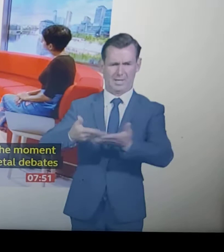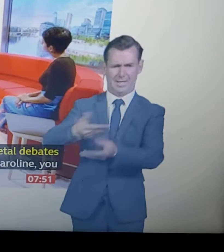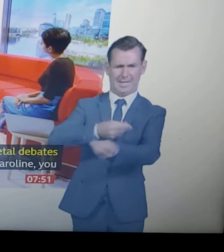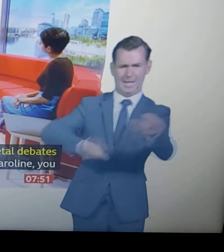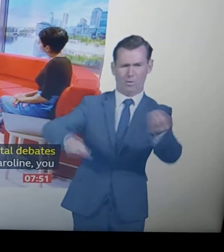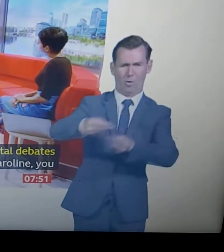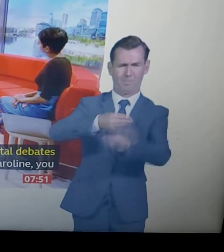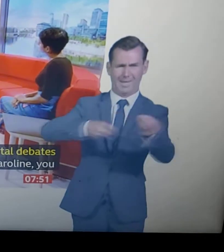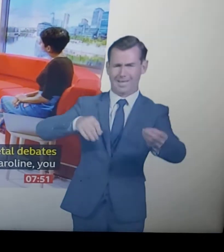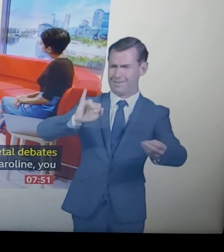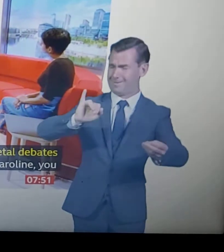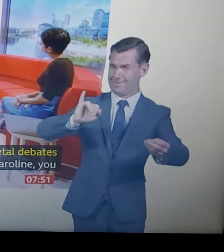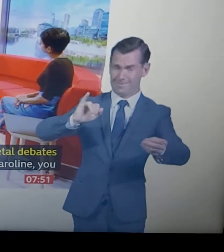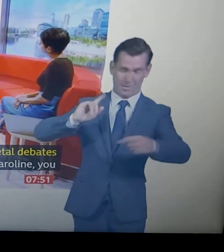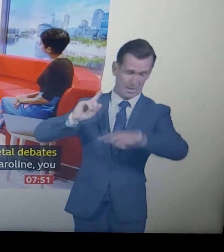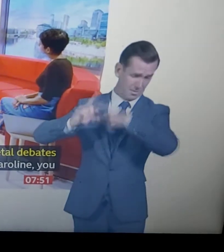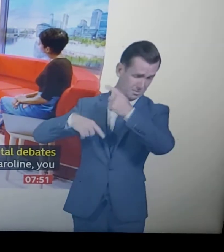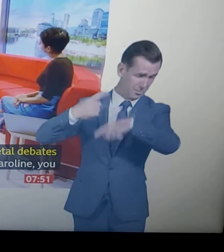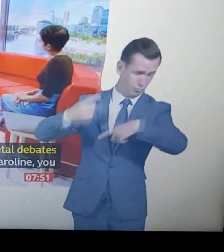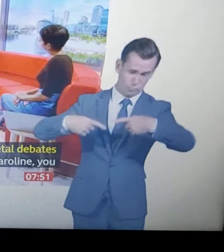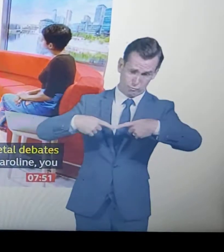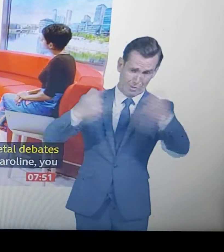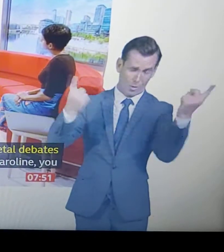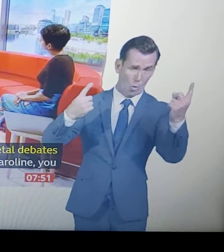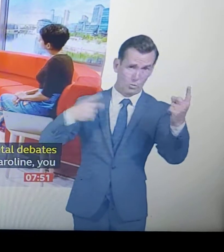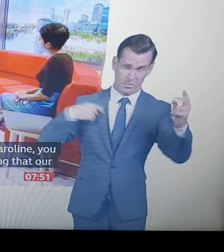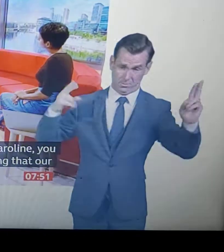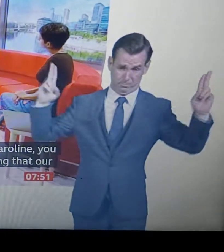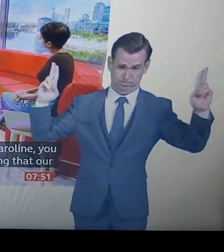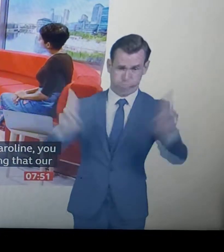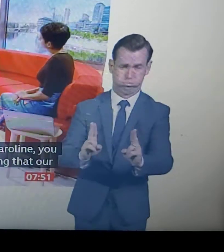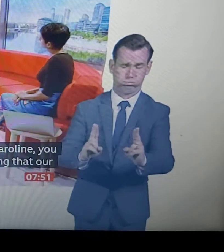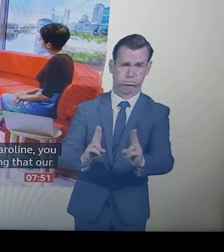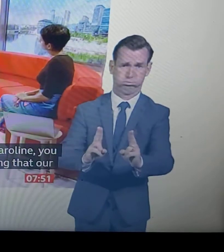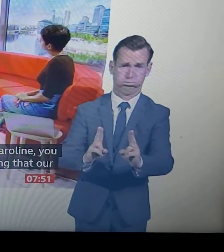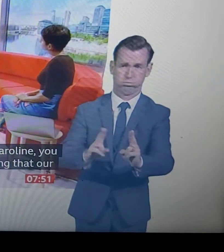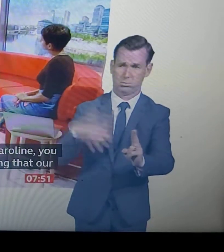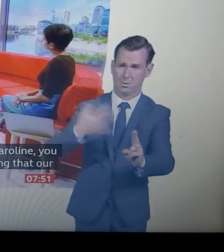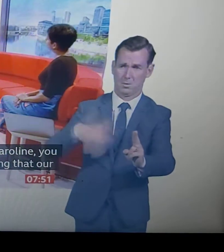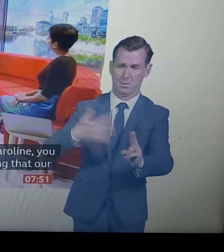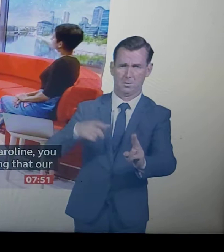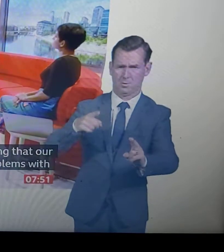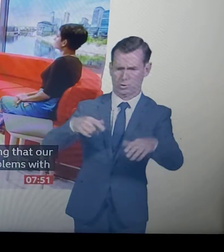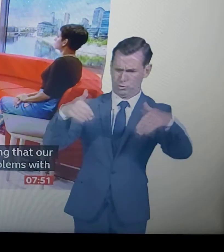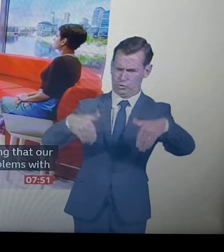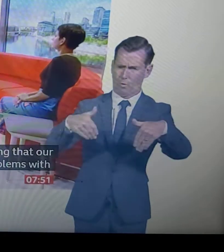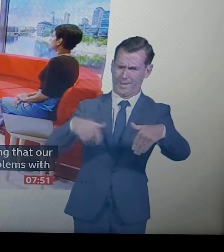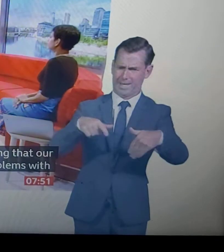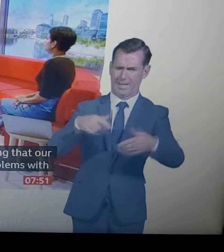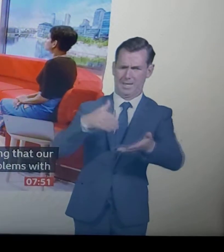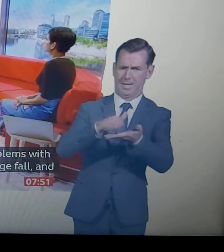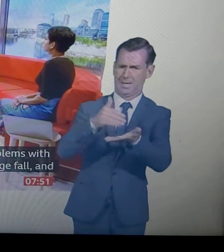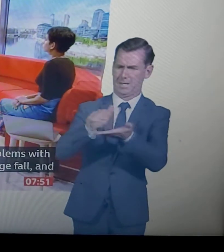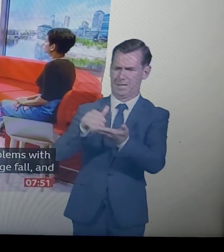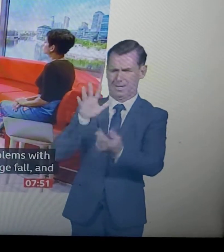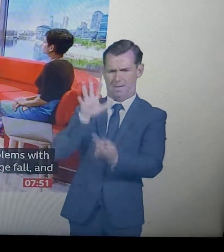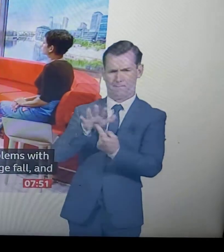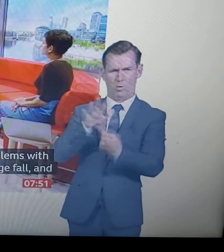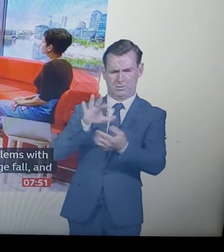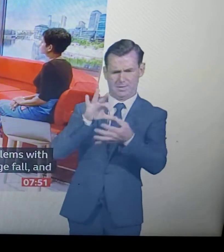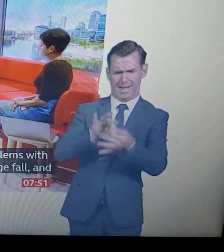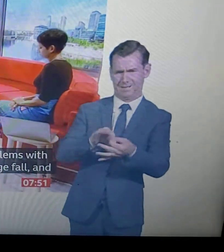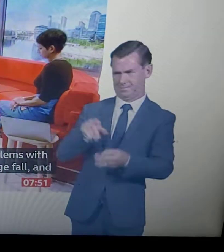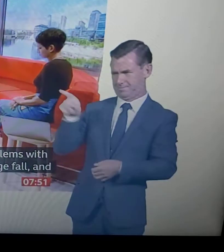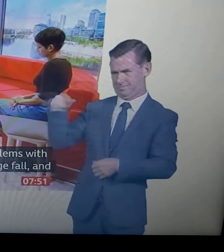economy and this huge fall, and that affects, obviously, retail is a big part of that. It clearly must be a real concern for the